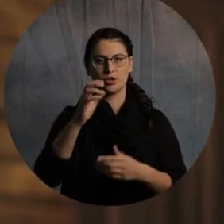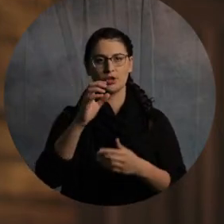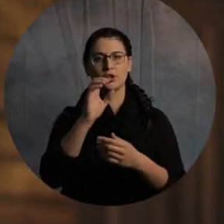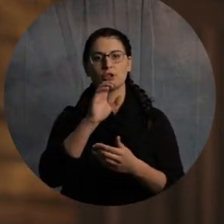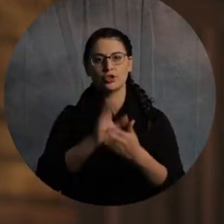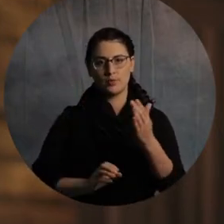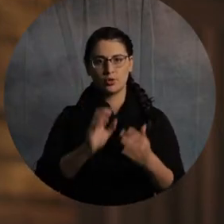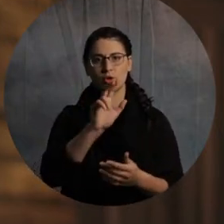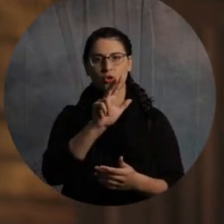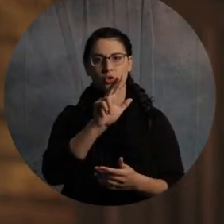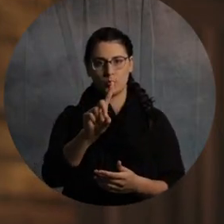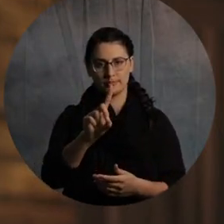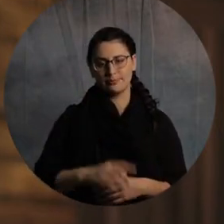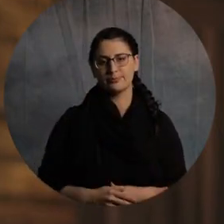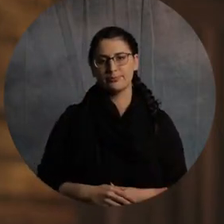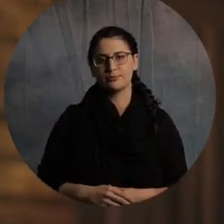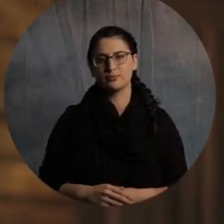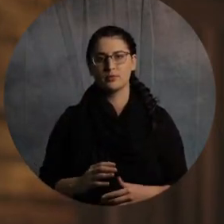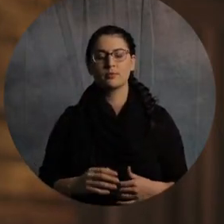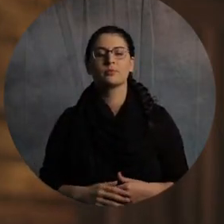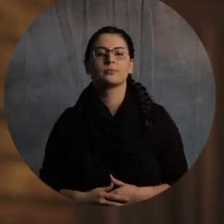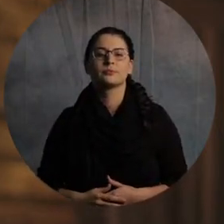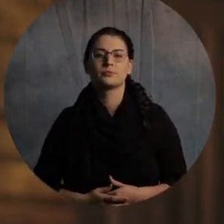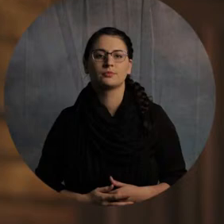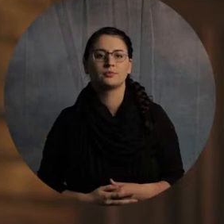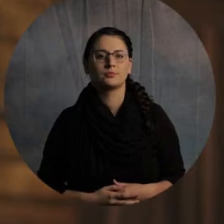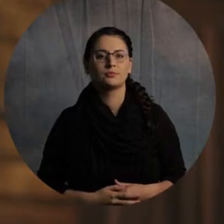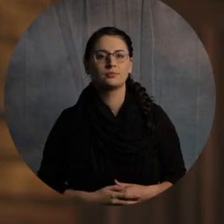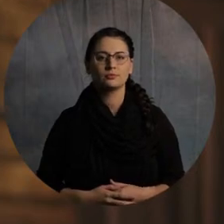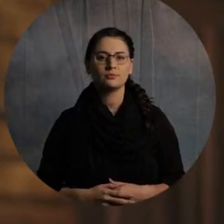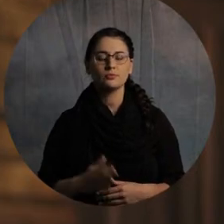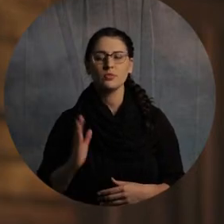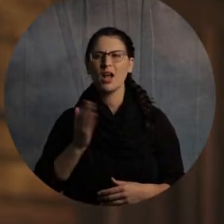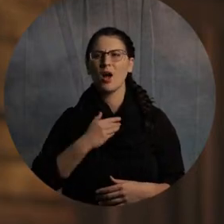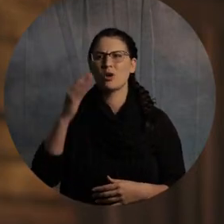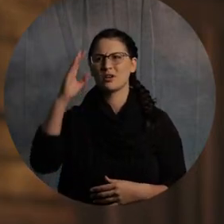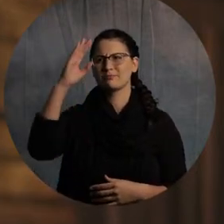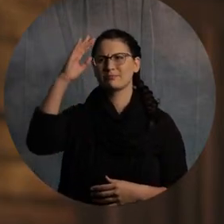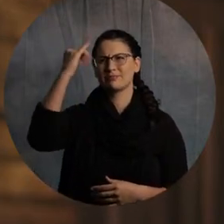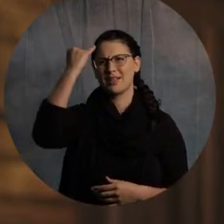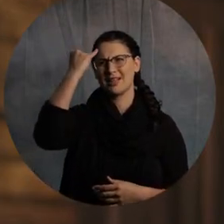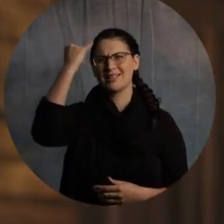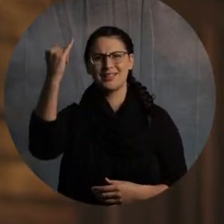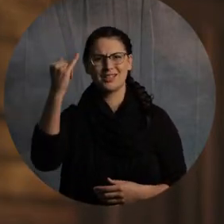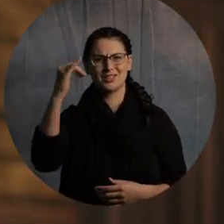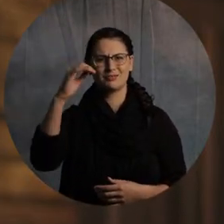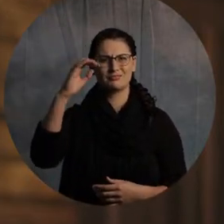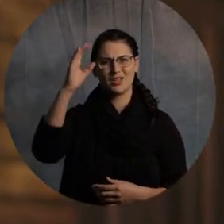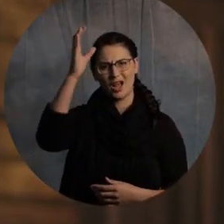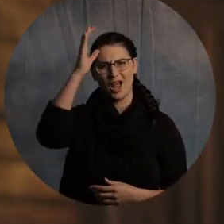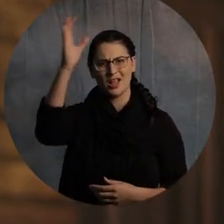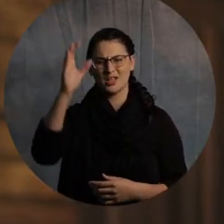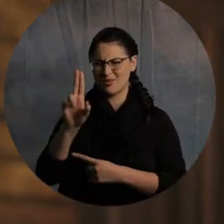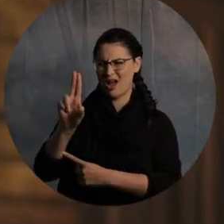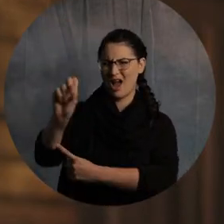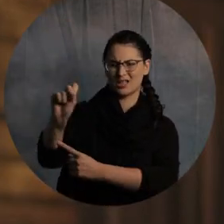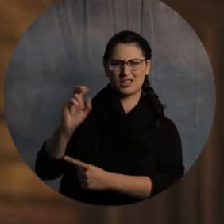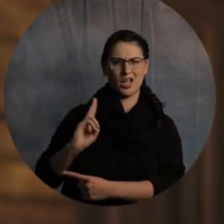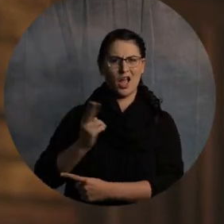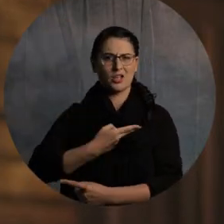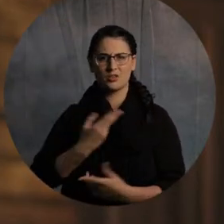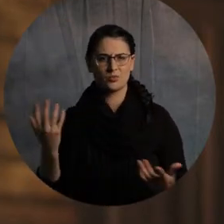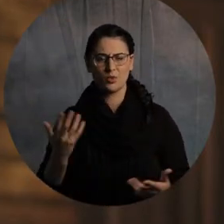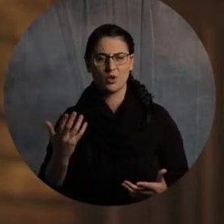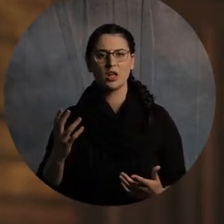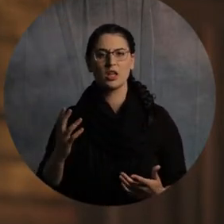Our entire concept of an us is built off of the new covenant in Christ being